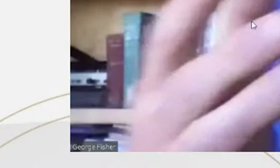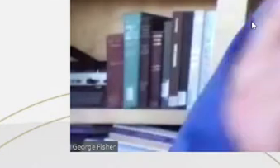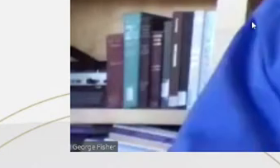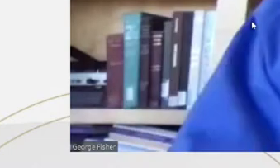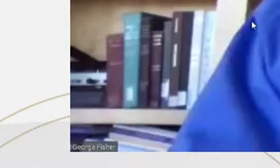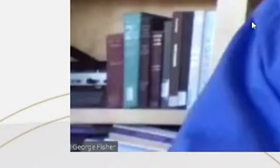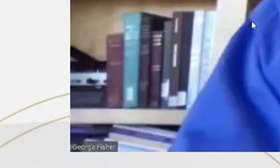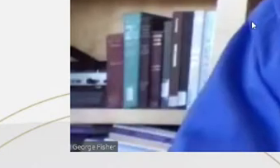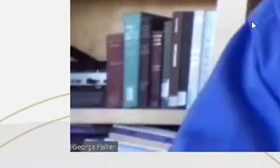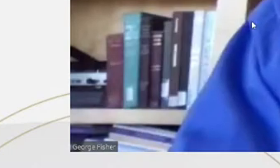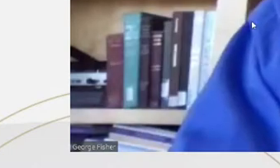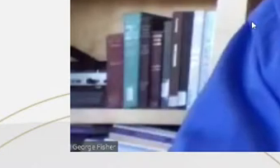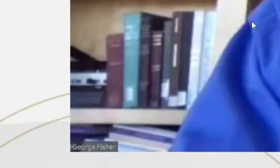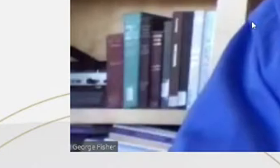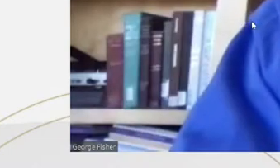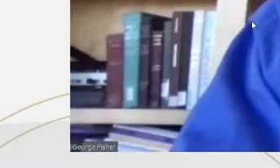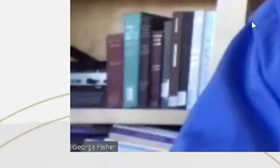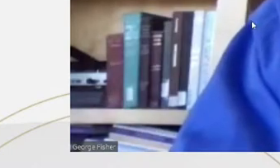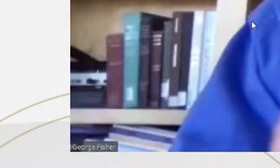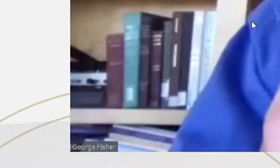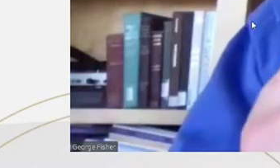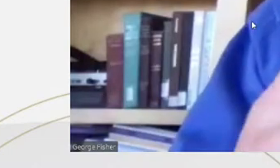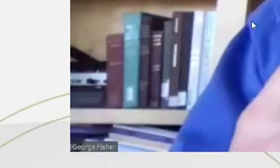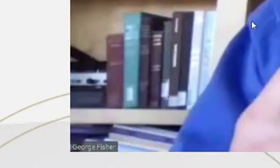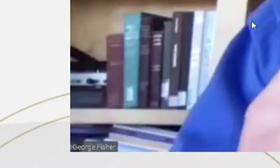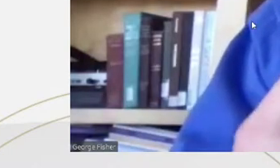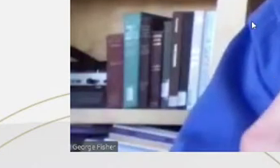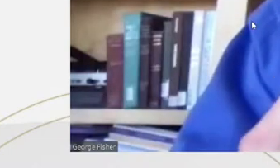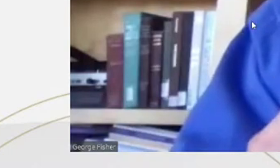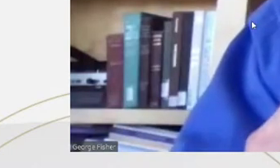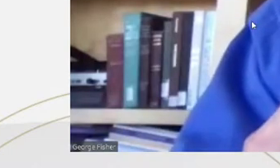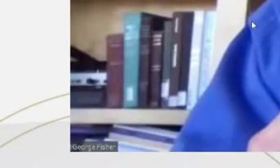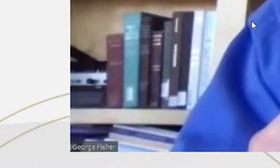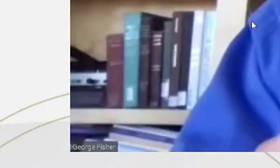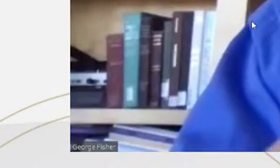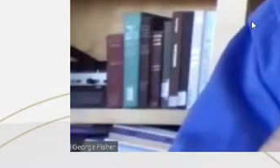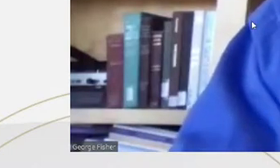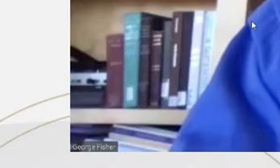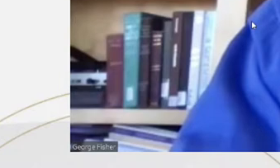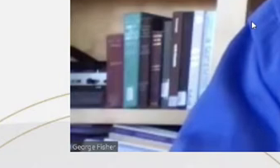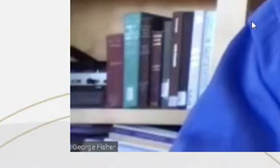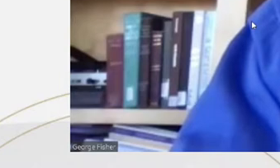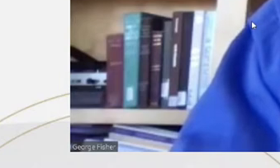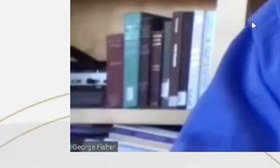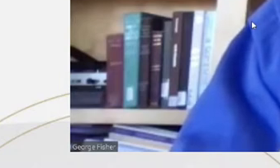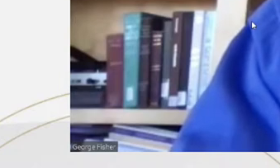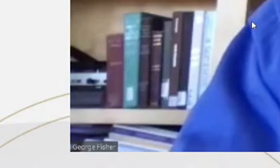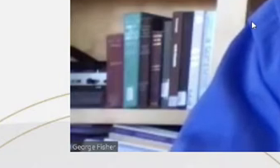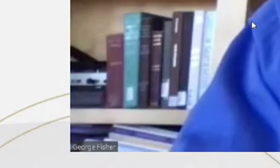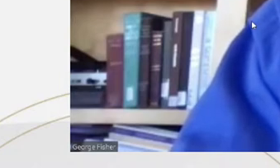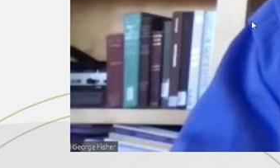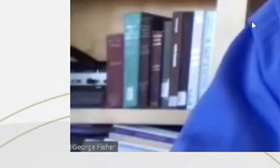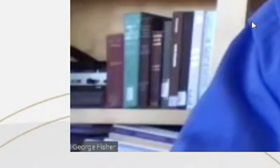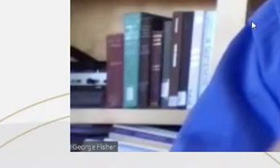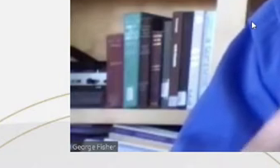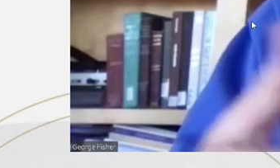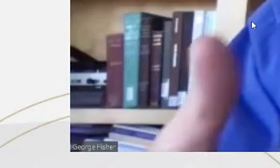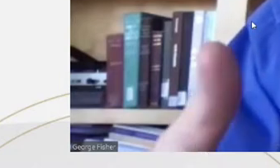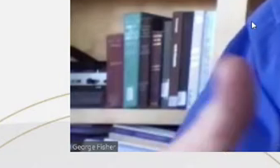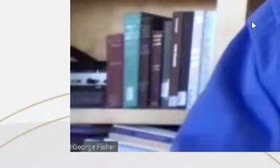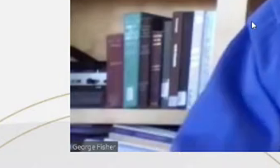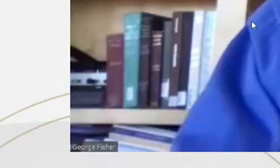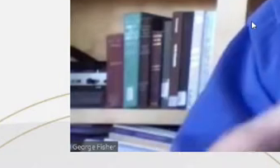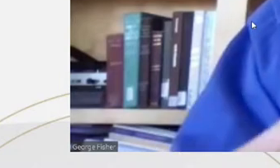States. In the old common law system, we did not have public prosecutors. Crime victims were responsible for